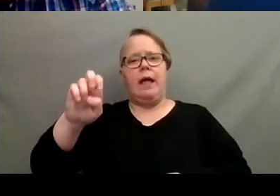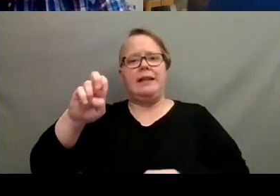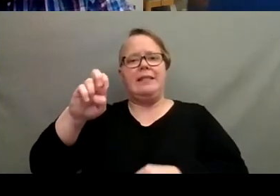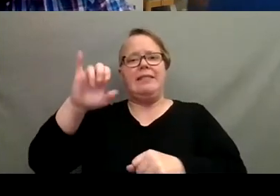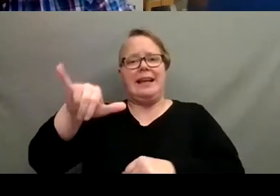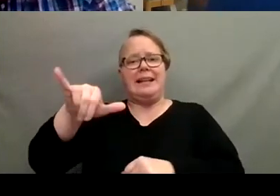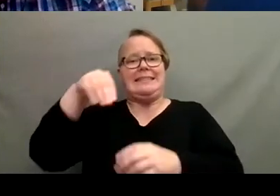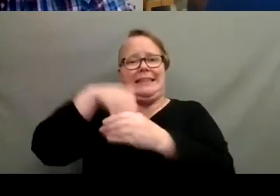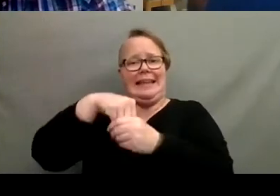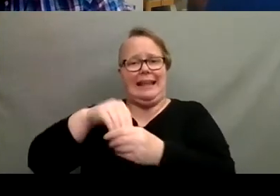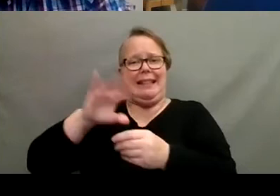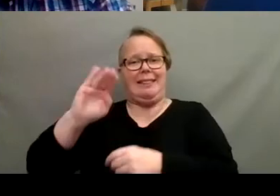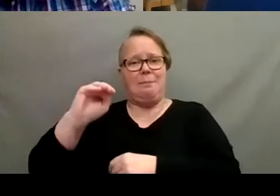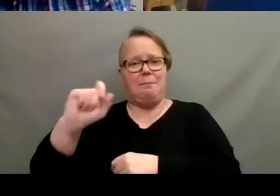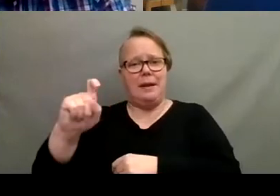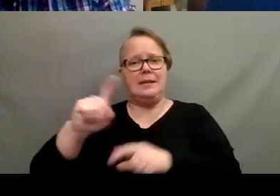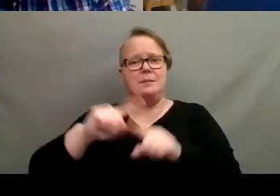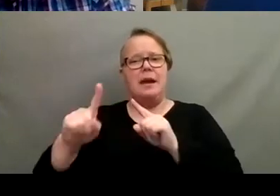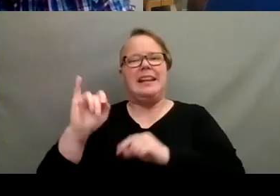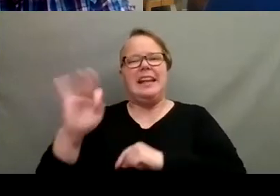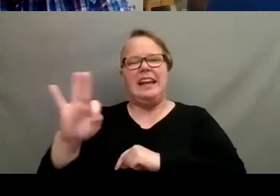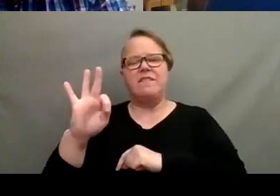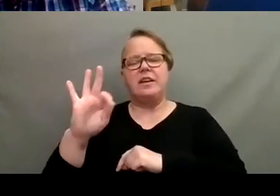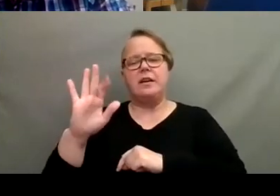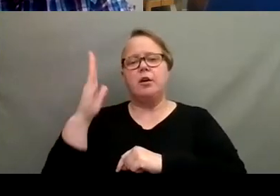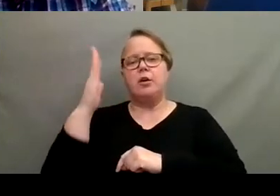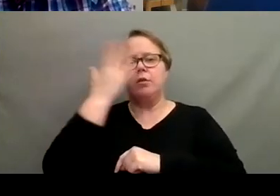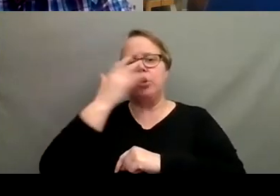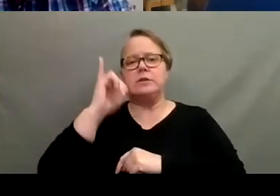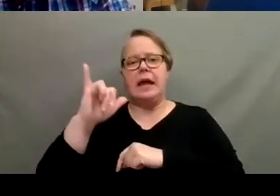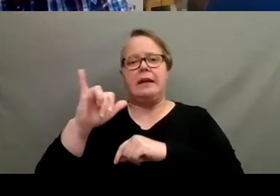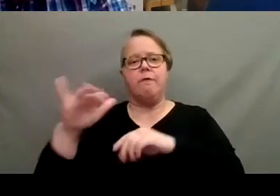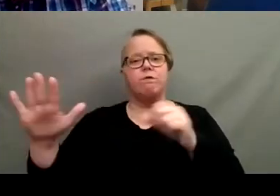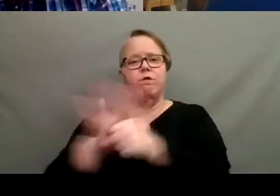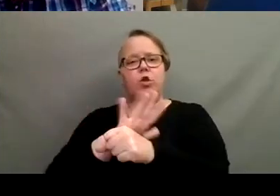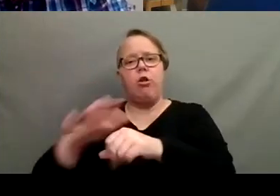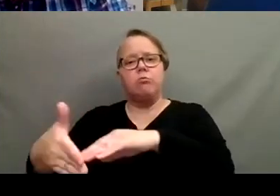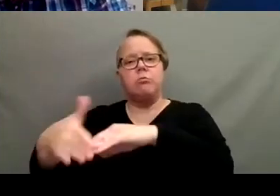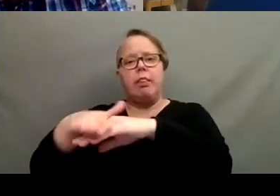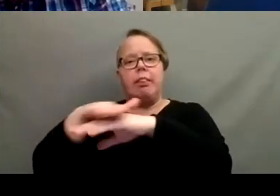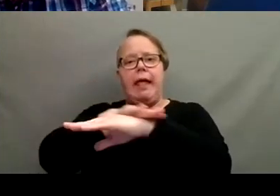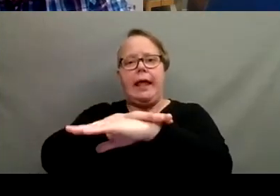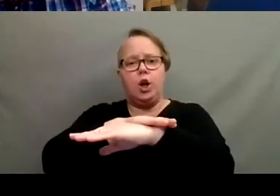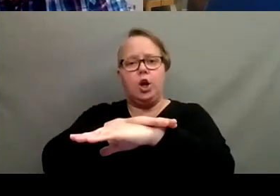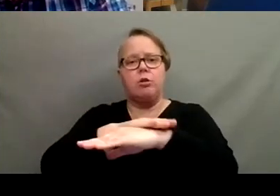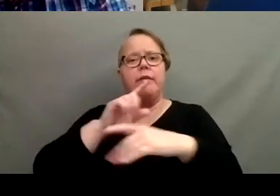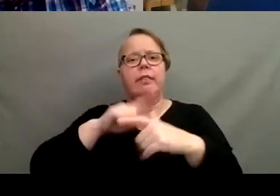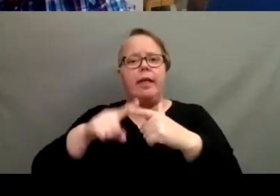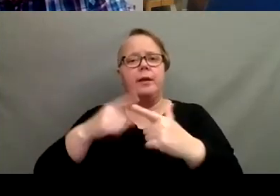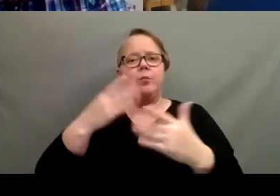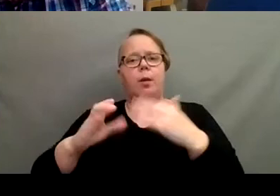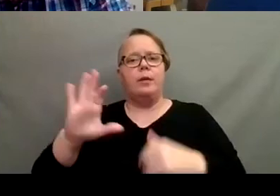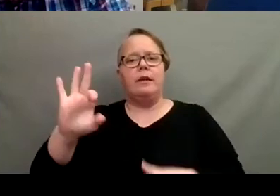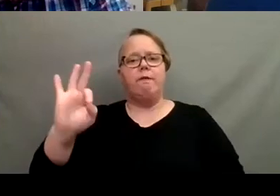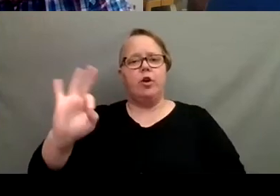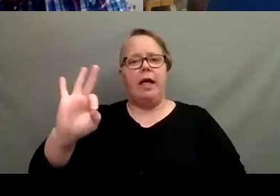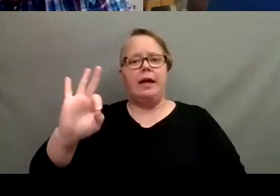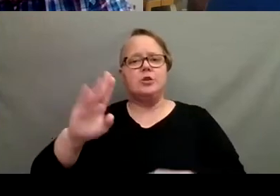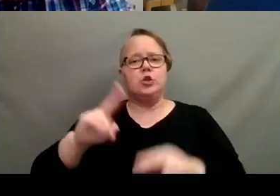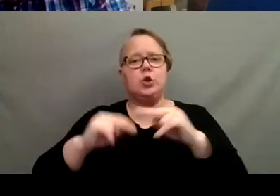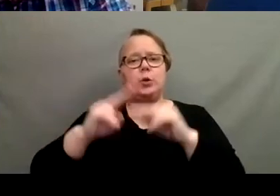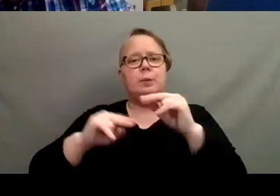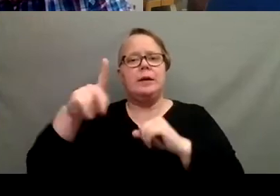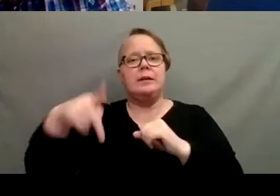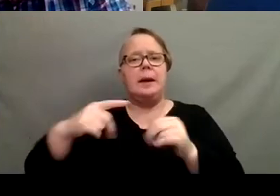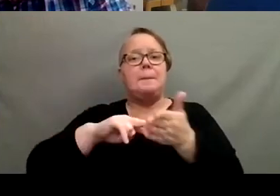it is an actual kind of crystallized almost layer on the top, then you probably have fertilizer buildup, meaning that you're fertilizing a little